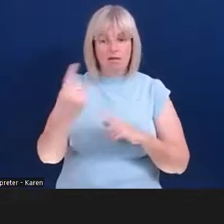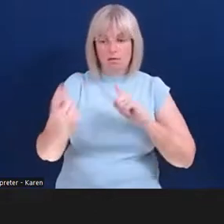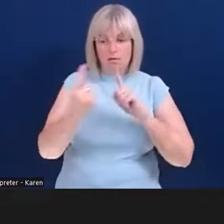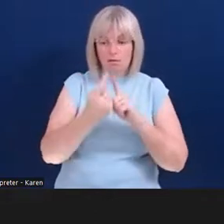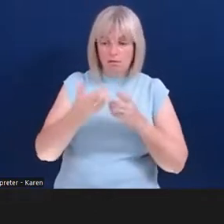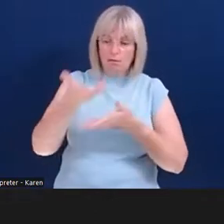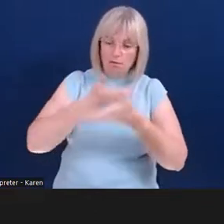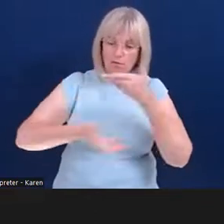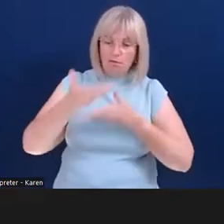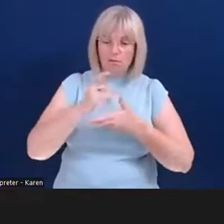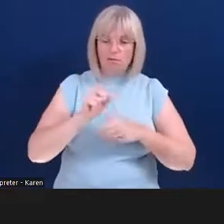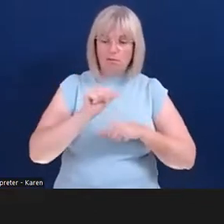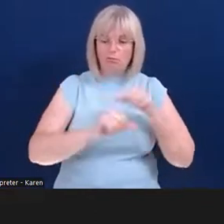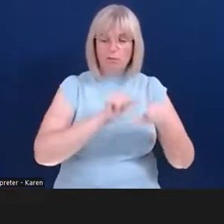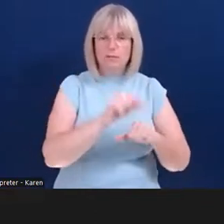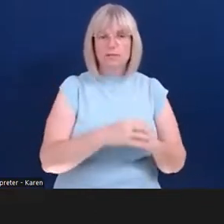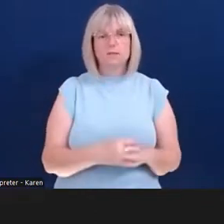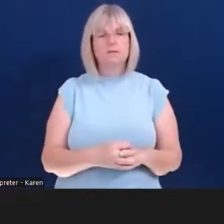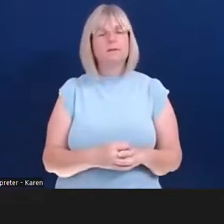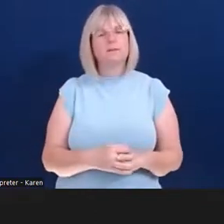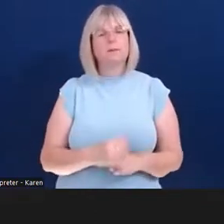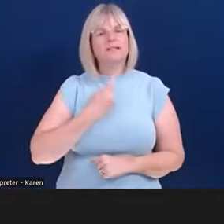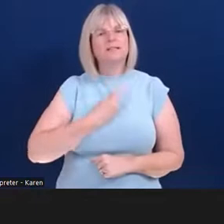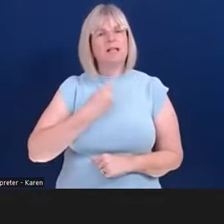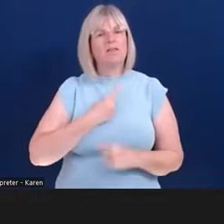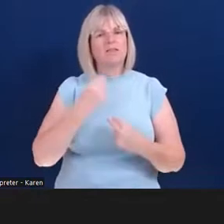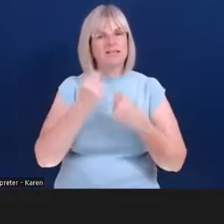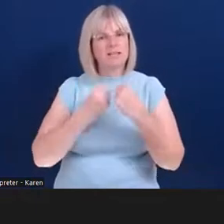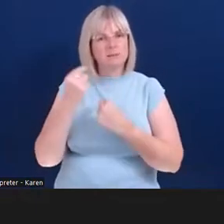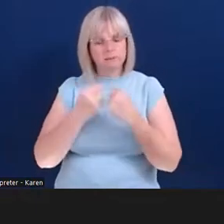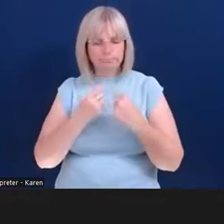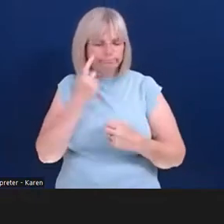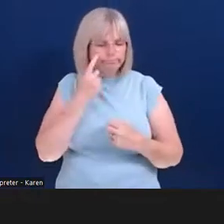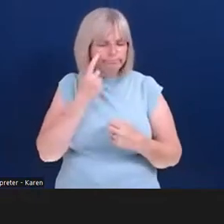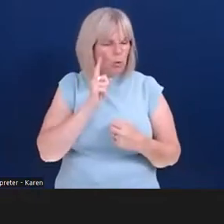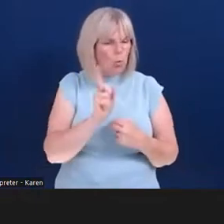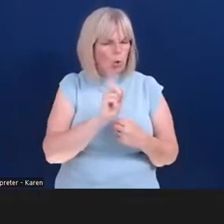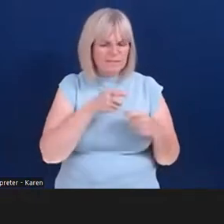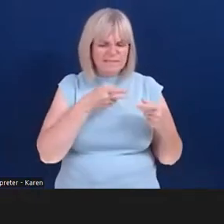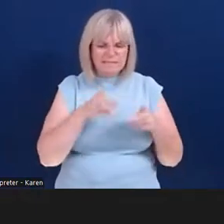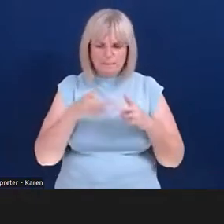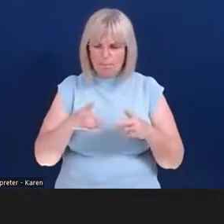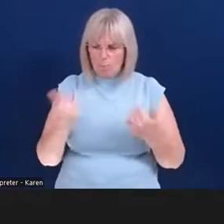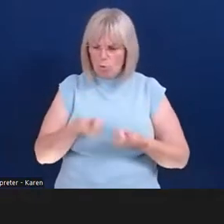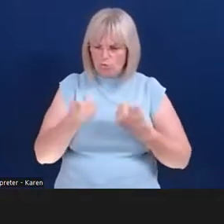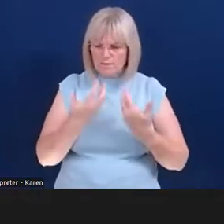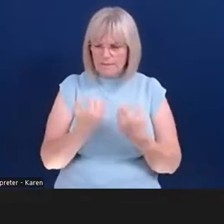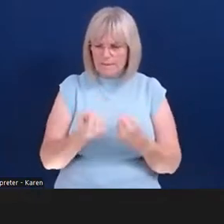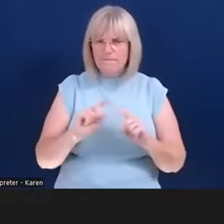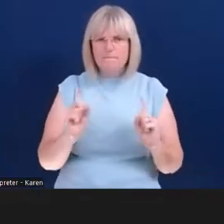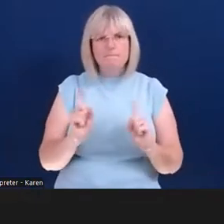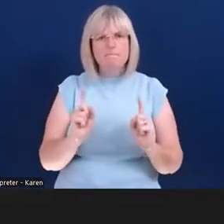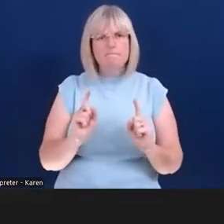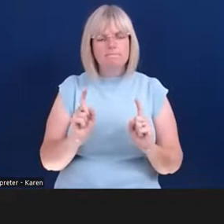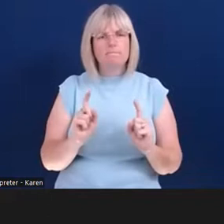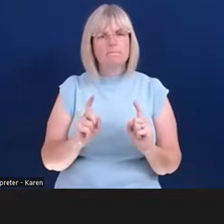Basically, it was a self-assessment process looking at what systems we have in the workplace. Also, as Hannah Thomas had mentioned earlier, sort of idea